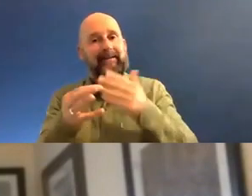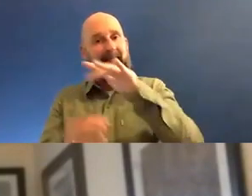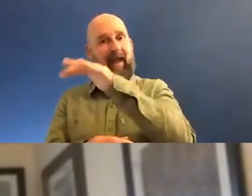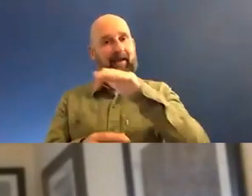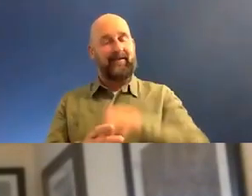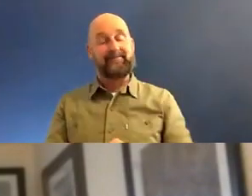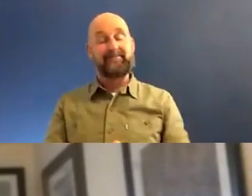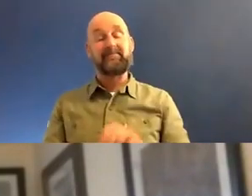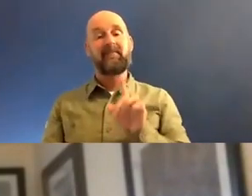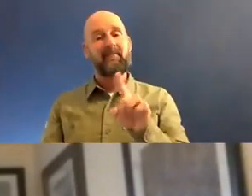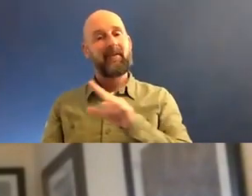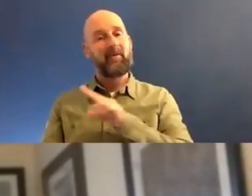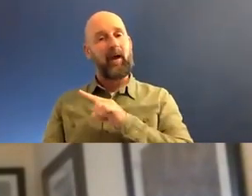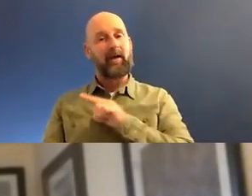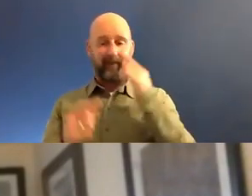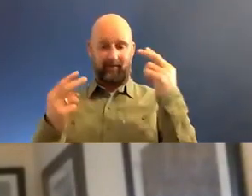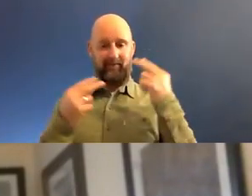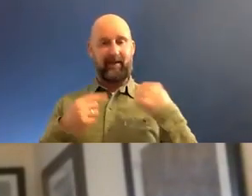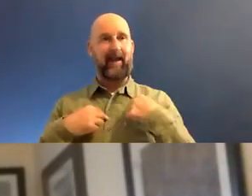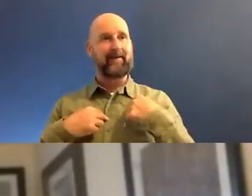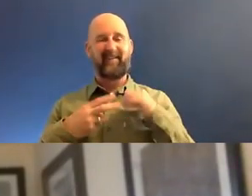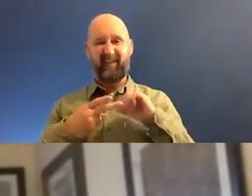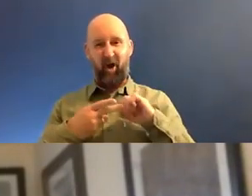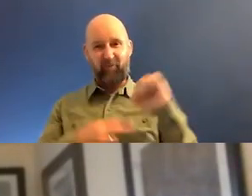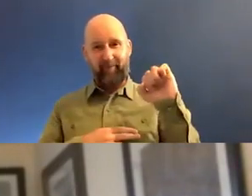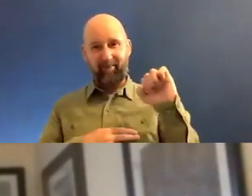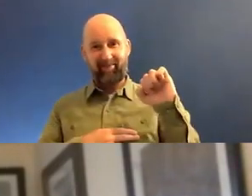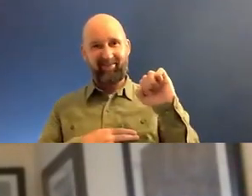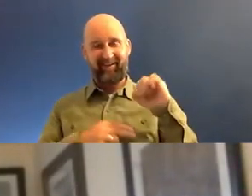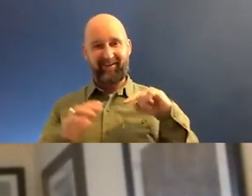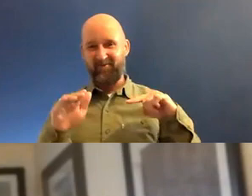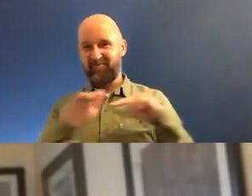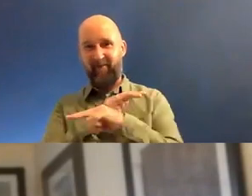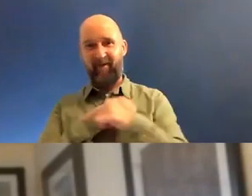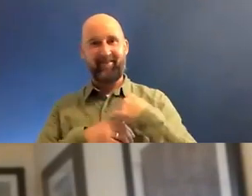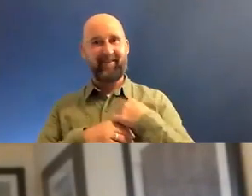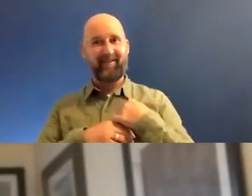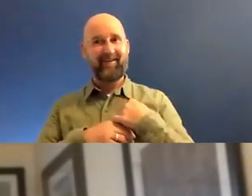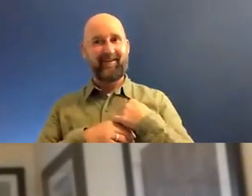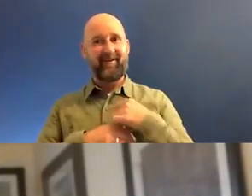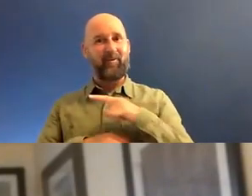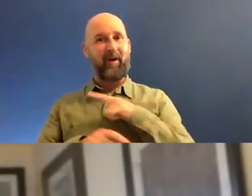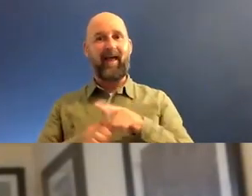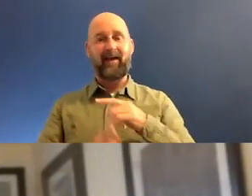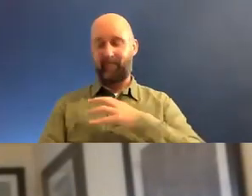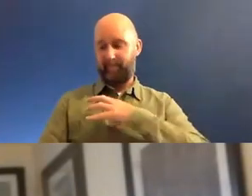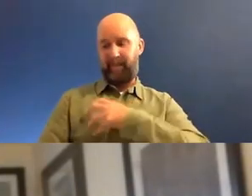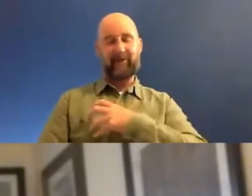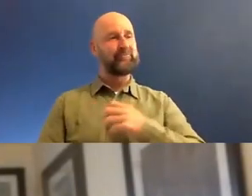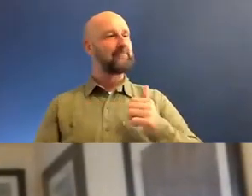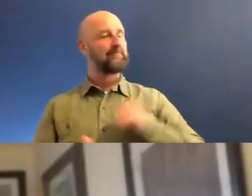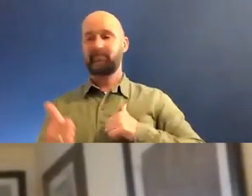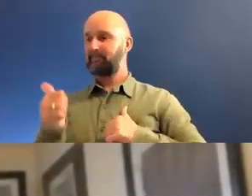and so I was always seen as a kind of a rebel and I, I hated that, but I wore that badge proudly for a long time.